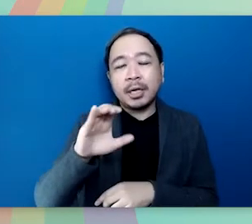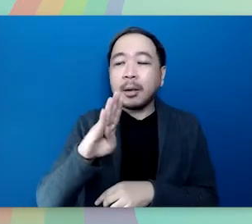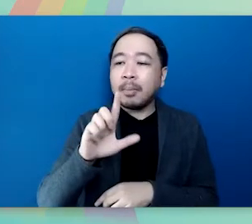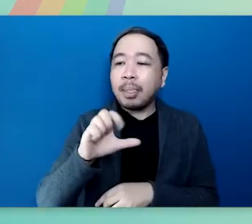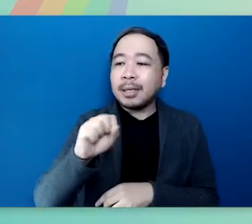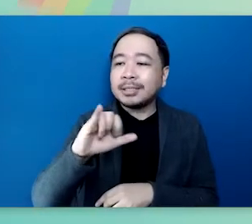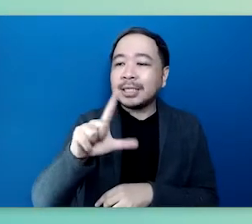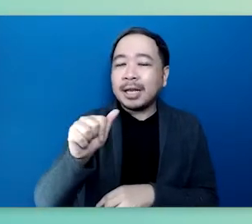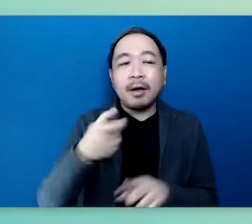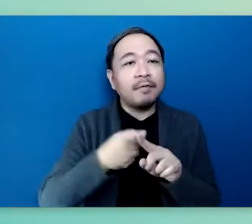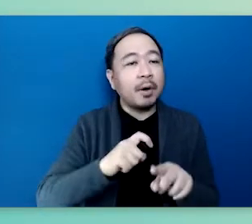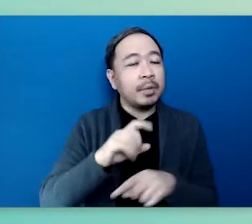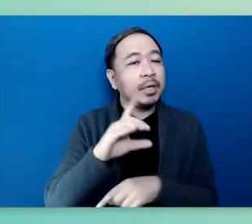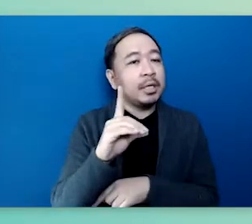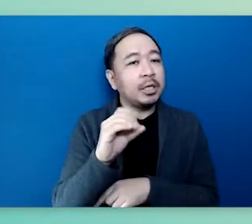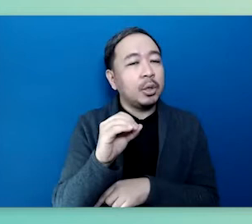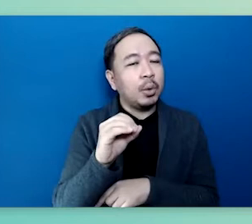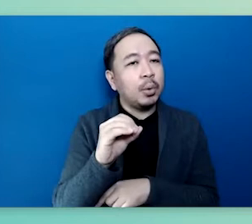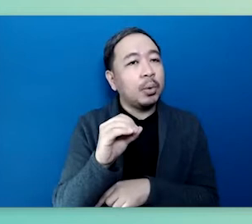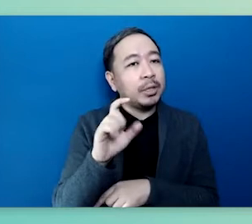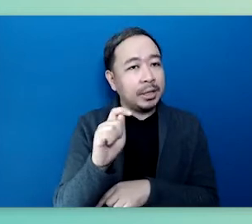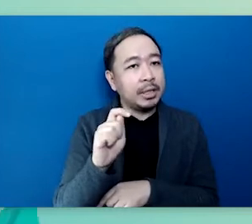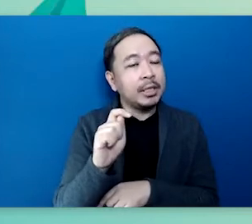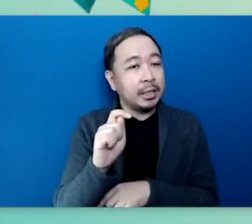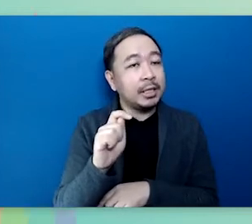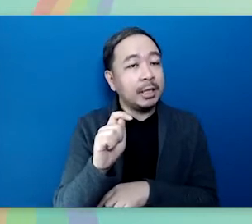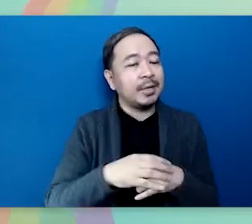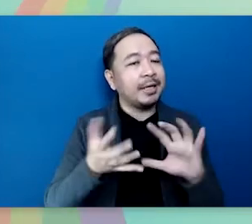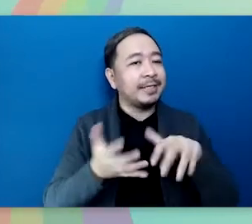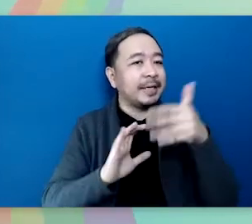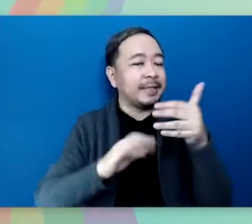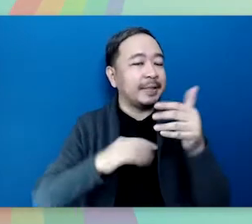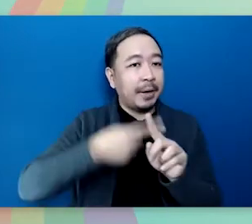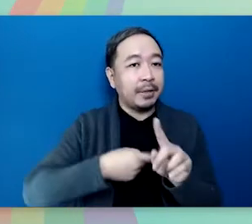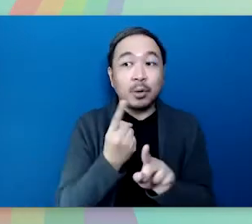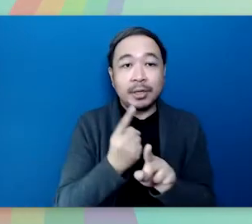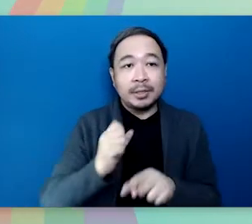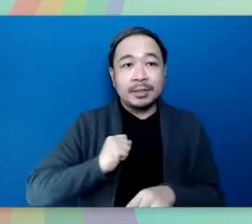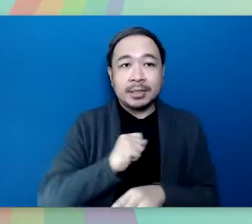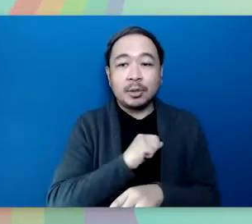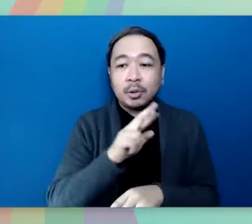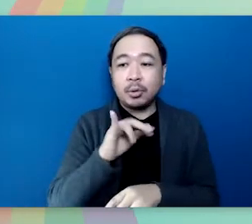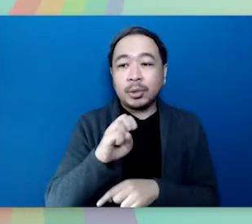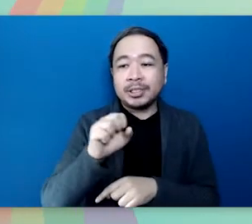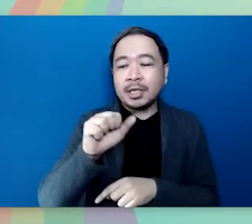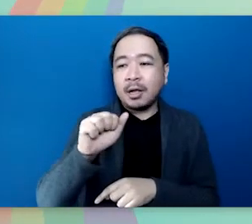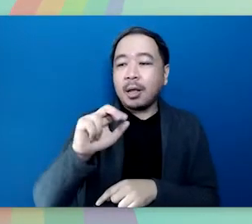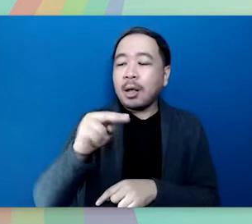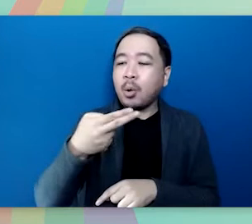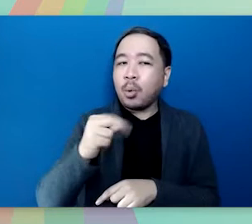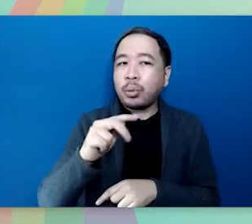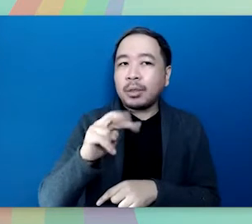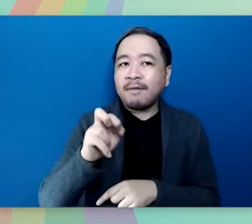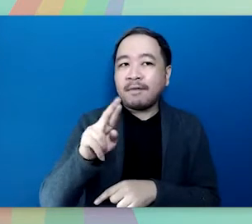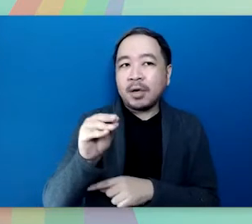lantayona of the department of trade and industry regional operations group senator risa hantiveros is a health and women's